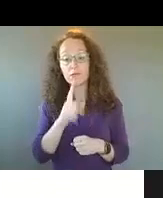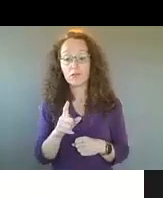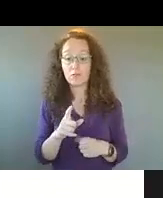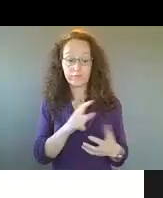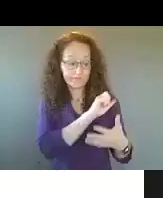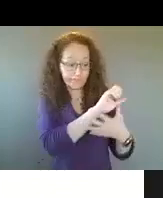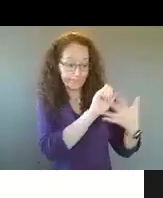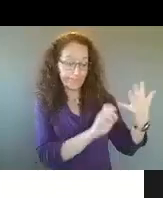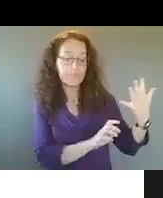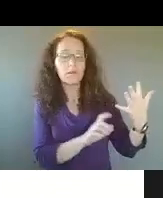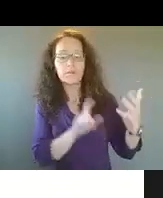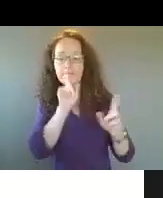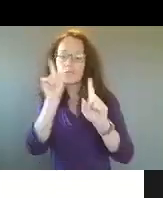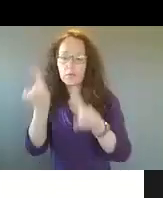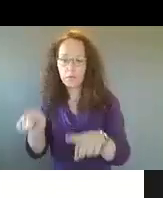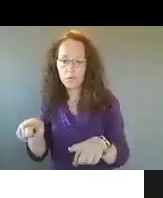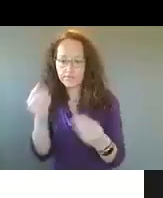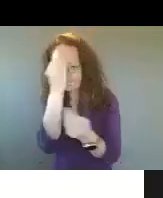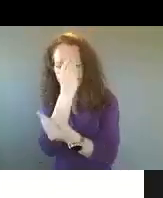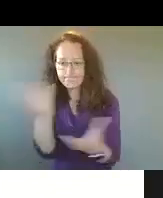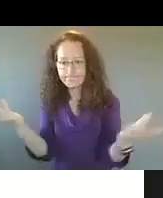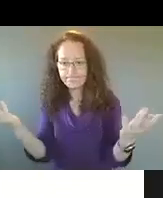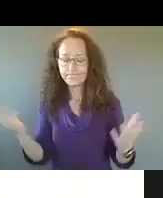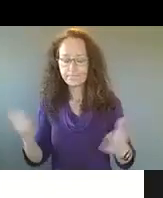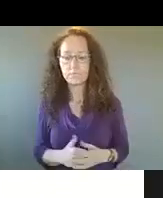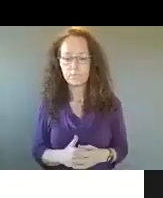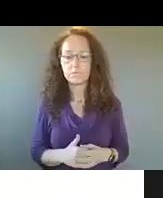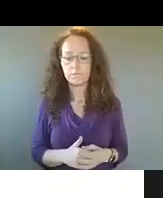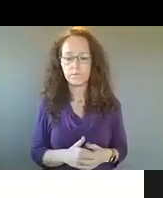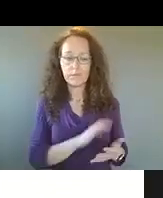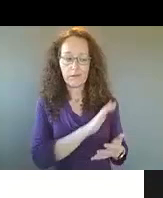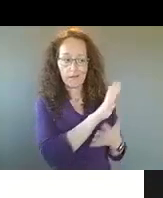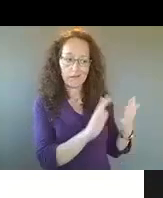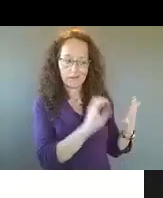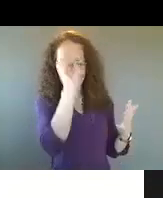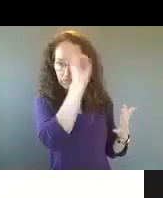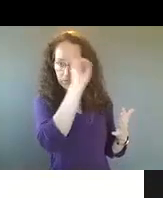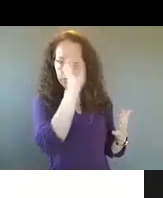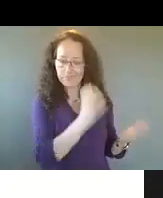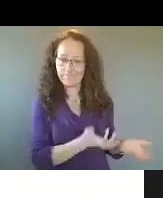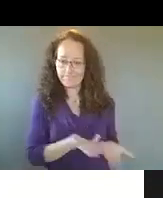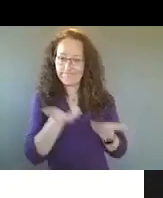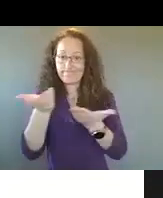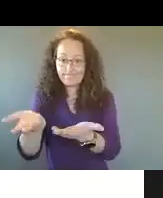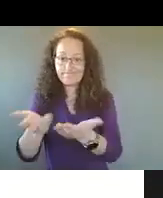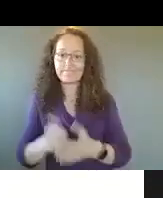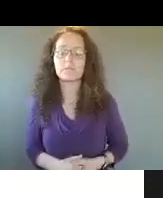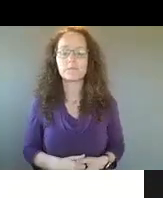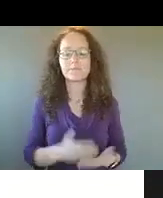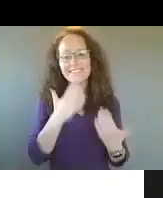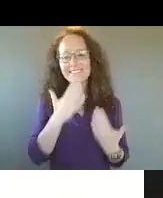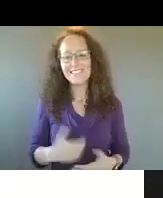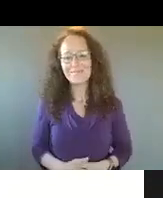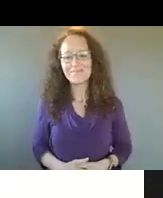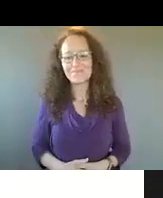heard from those conversations, um, in order to bring those, uh, voices, um, forward. So, thank you.